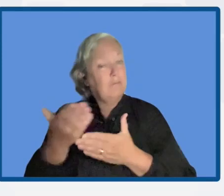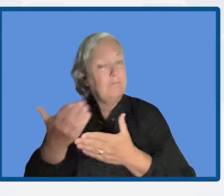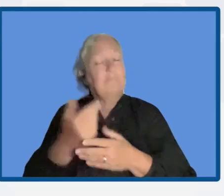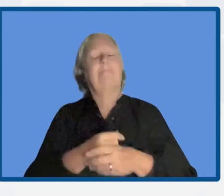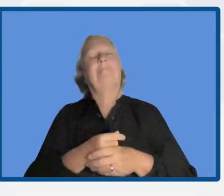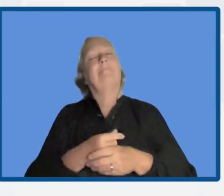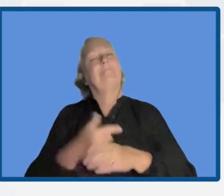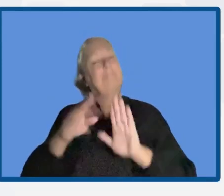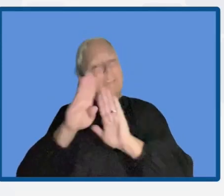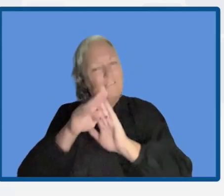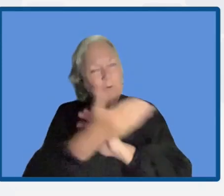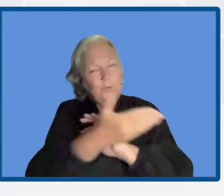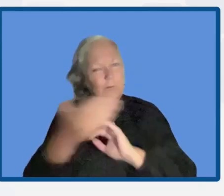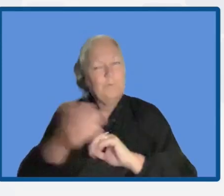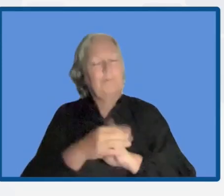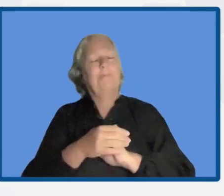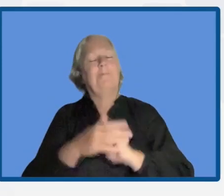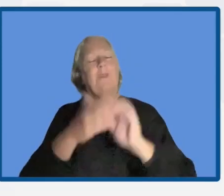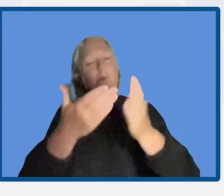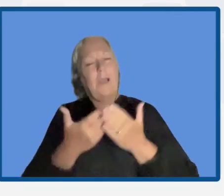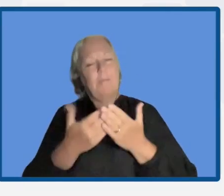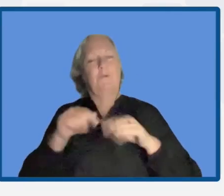everyone, and welcome to Euroway.